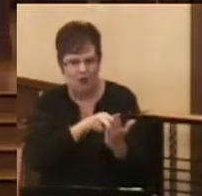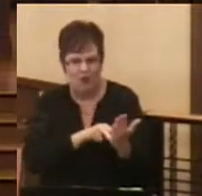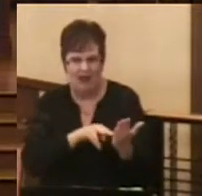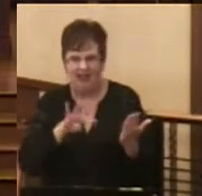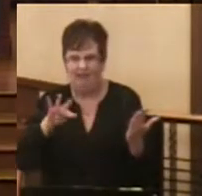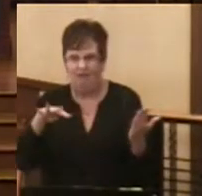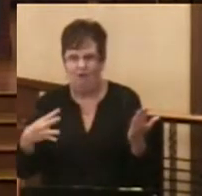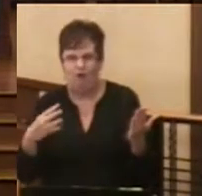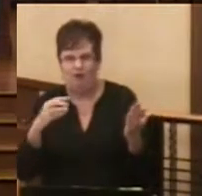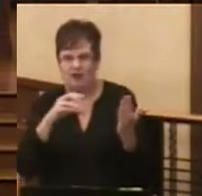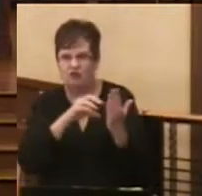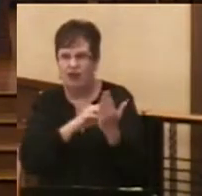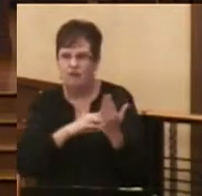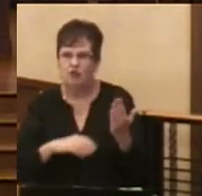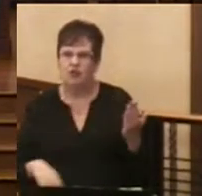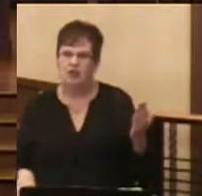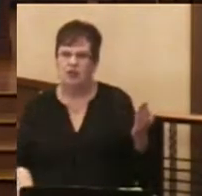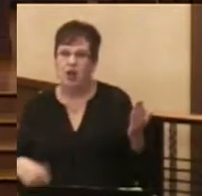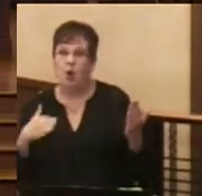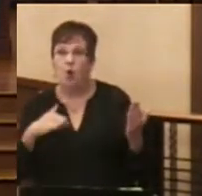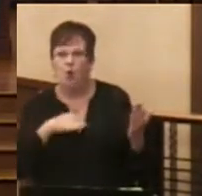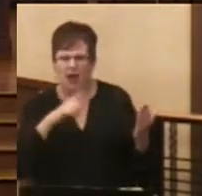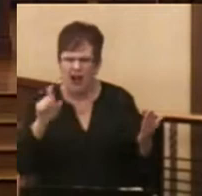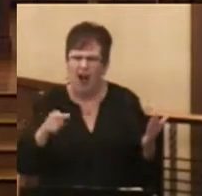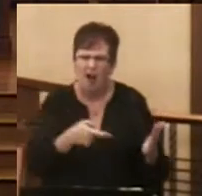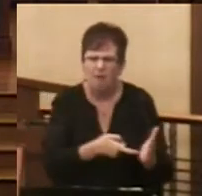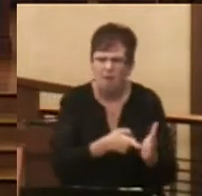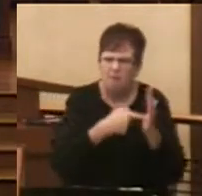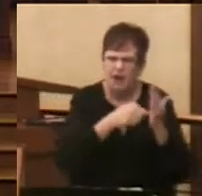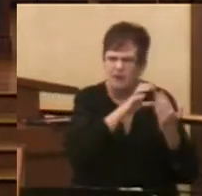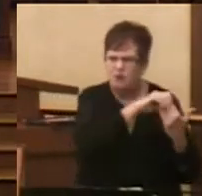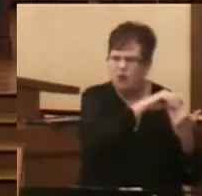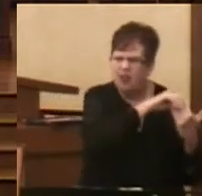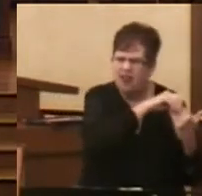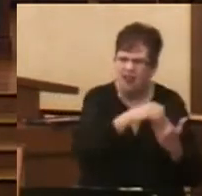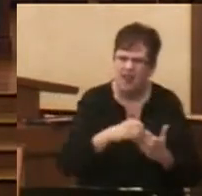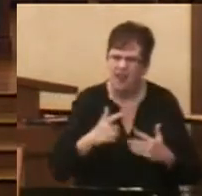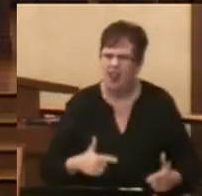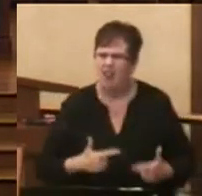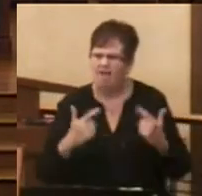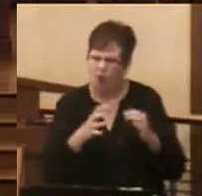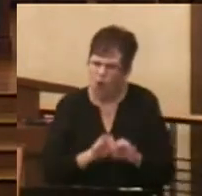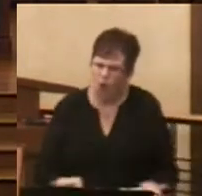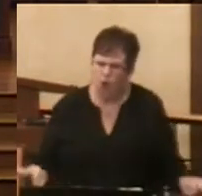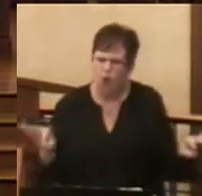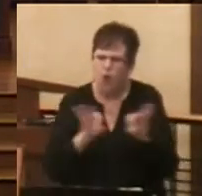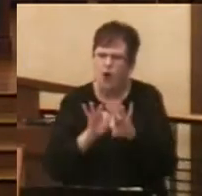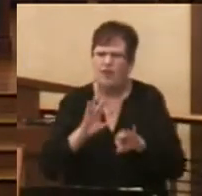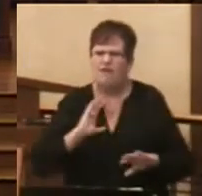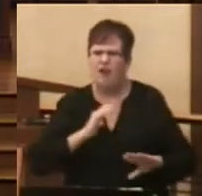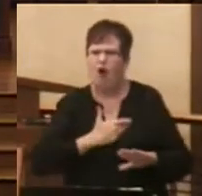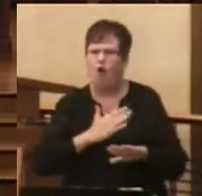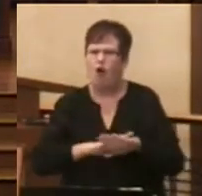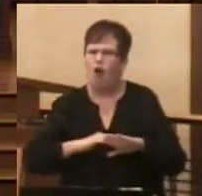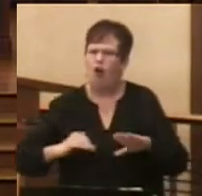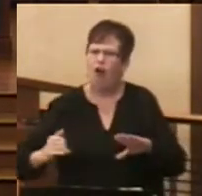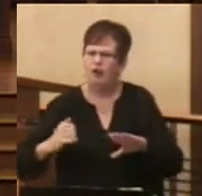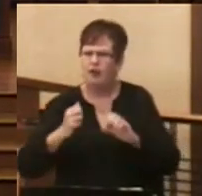fourth chapter of Ephesians. We are to lead a life worthy of our calling in Christ.